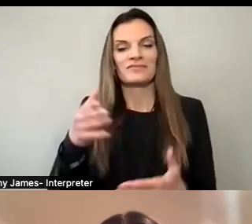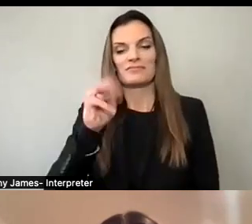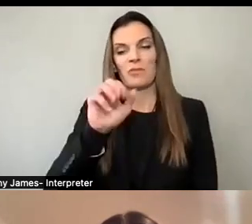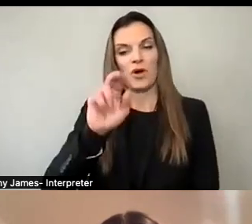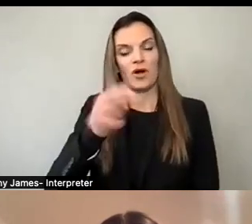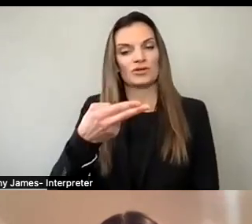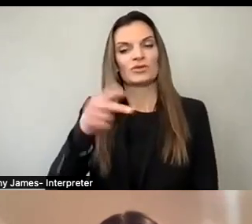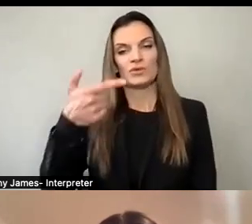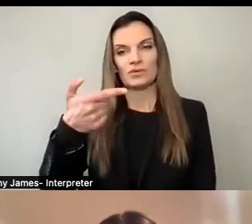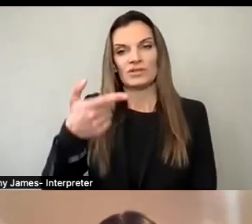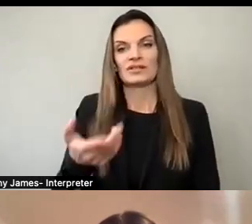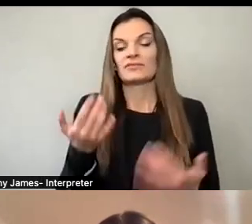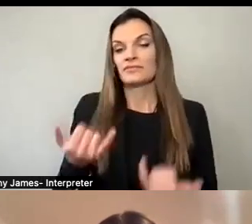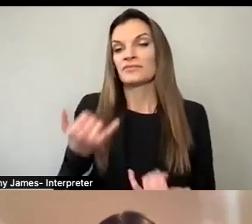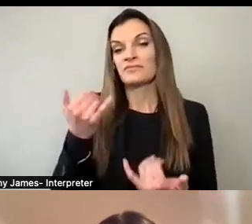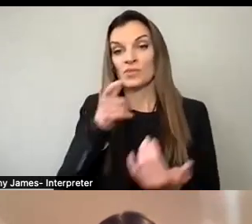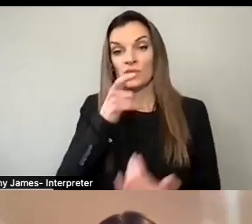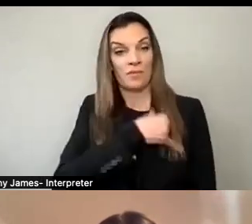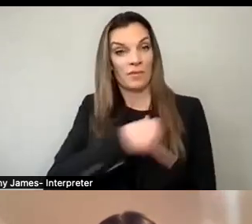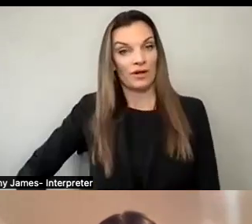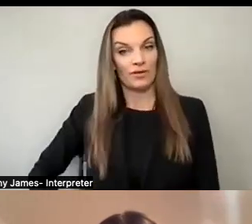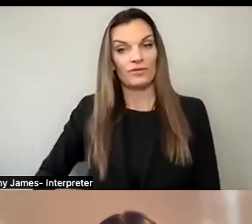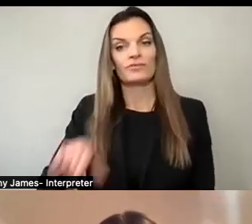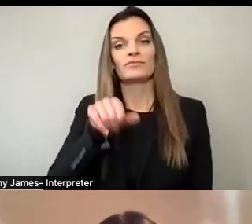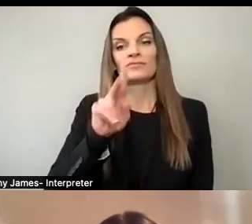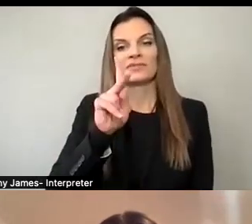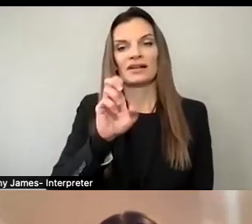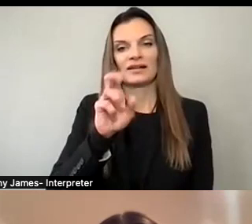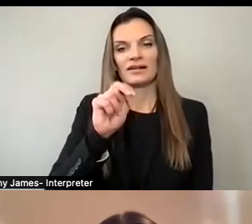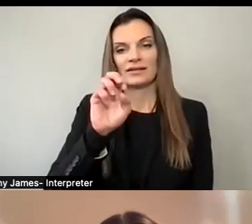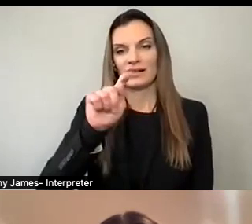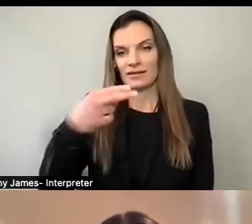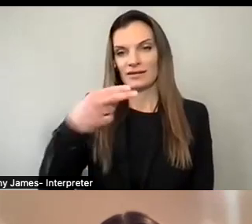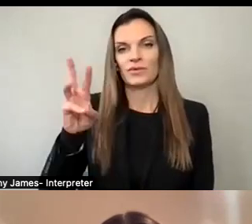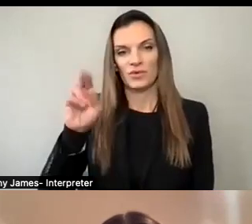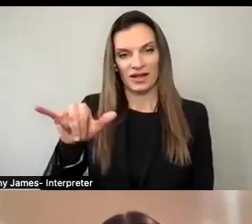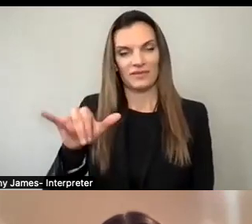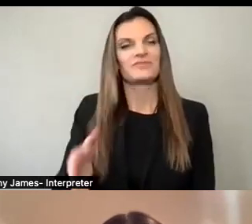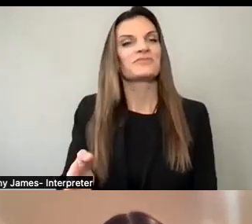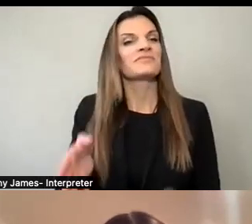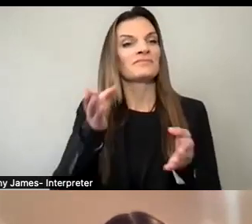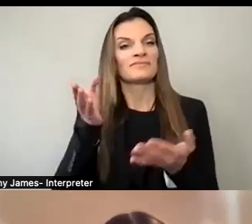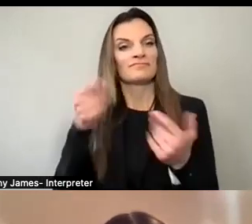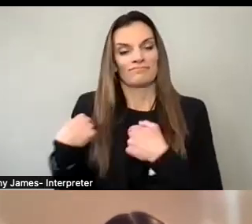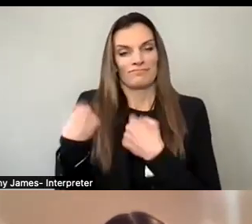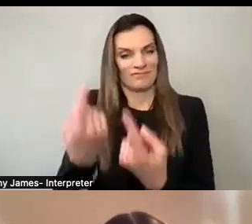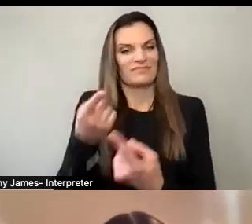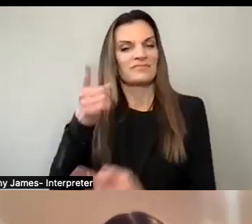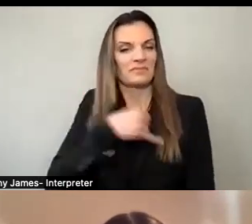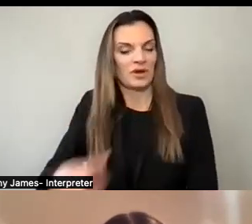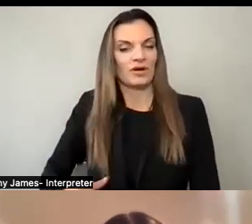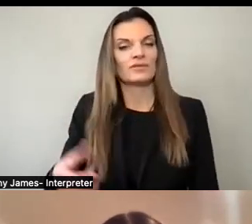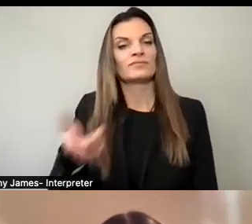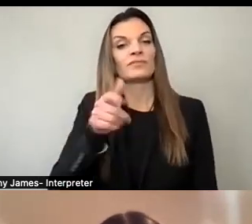incumbent Mayor Kenneth Ray and his opponent Martin Rutna. Please note that there are three